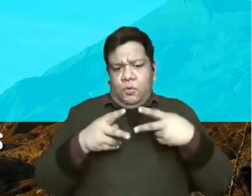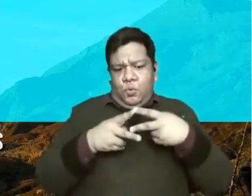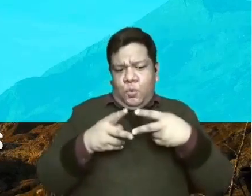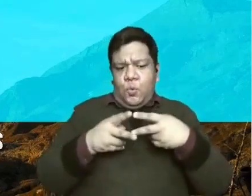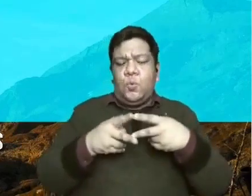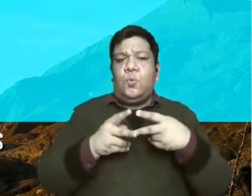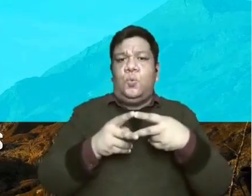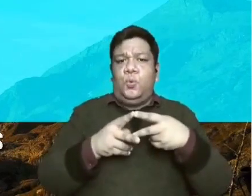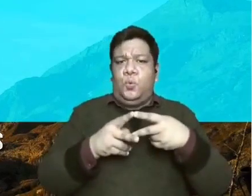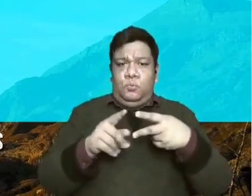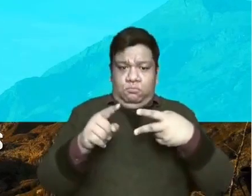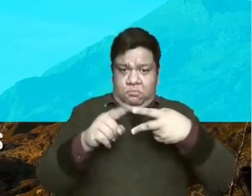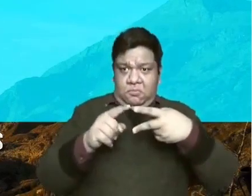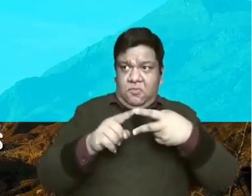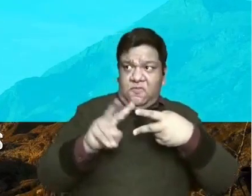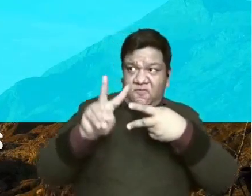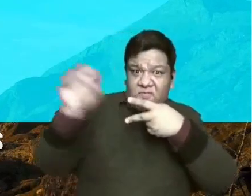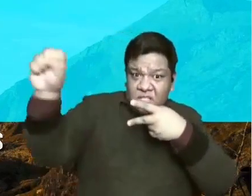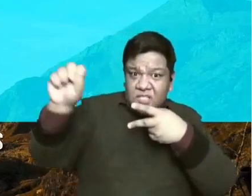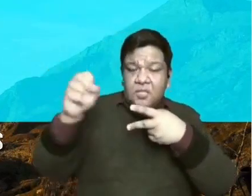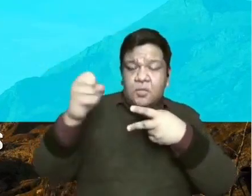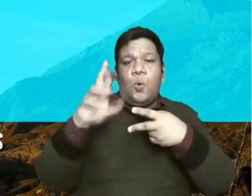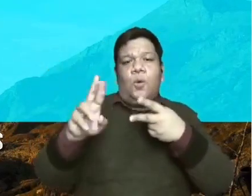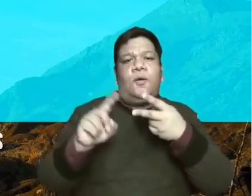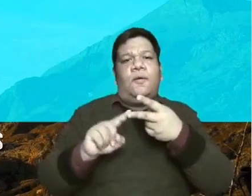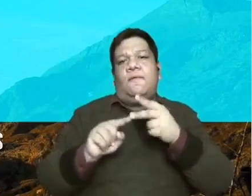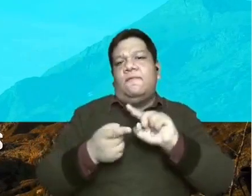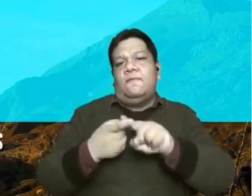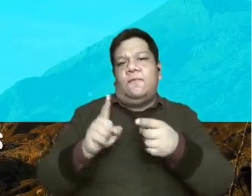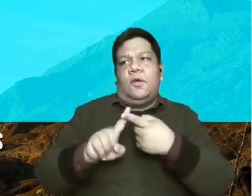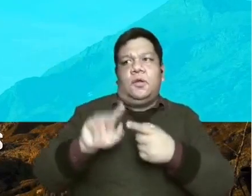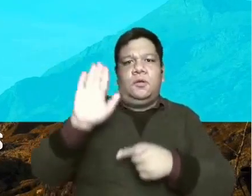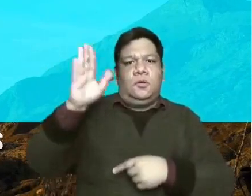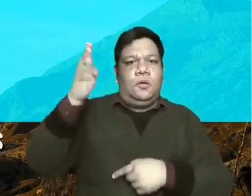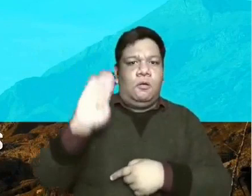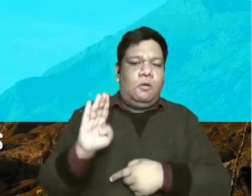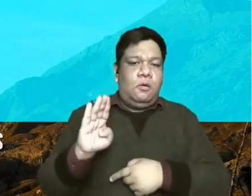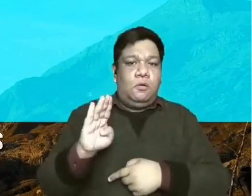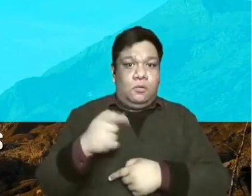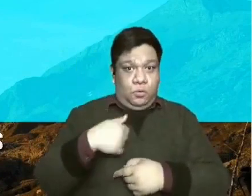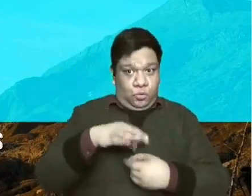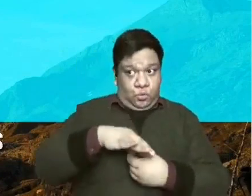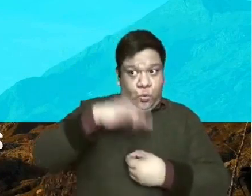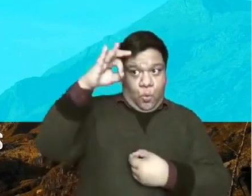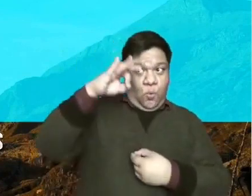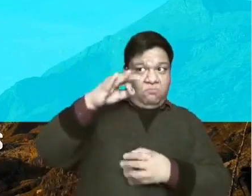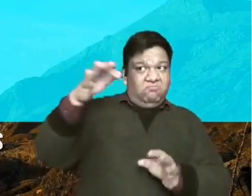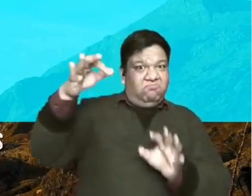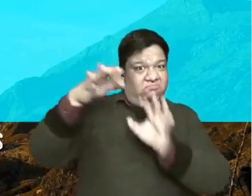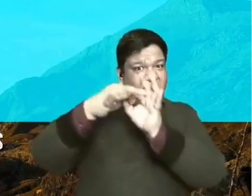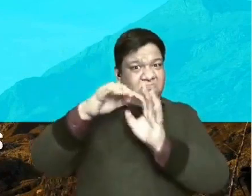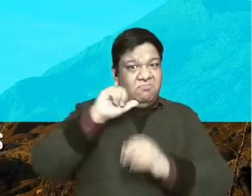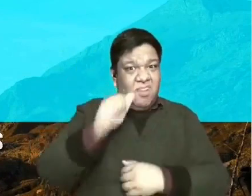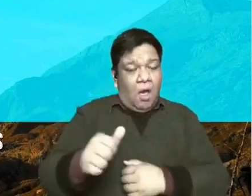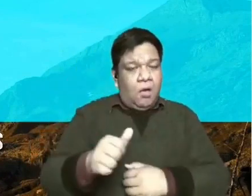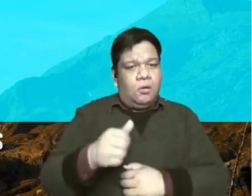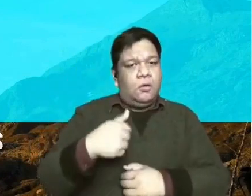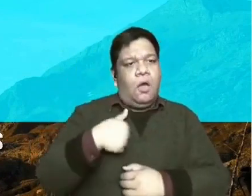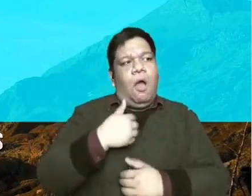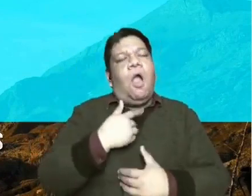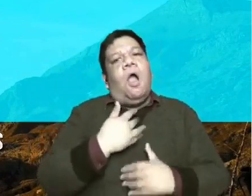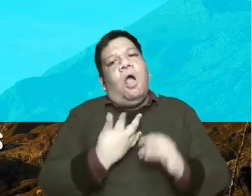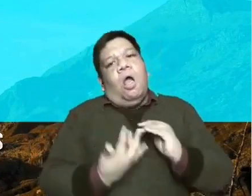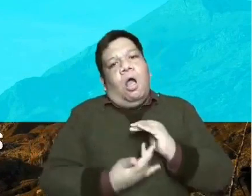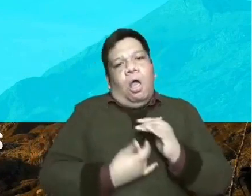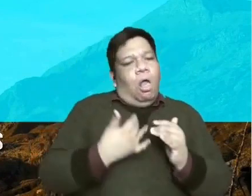lahat, kaaway ka o kaibigan ng Diyos. A soul that is not right with God will always be